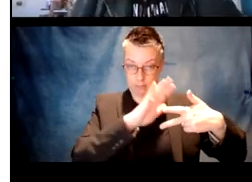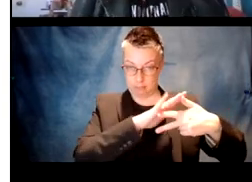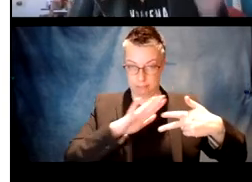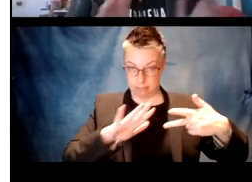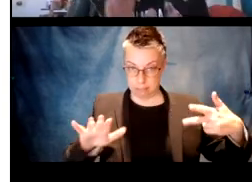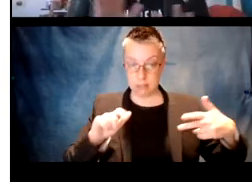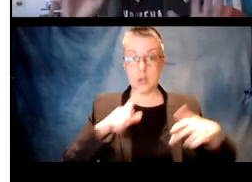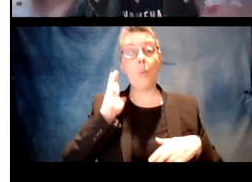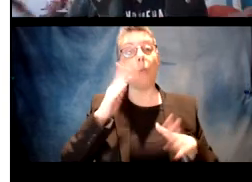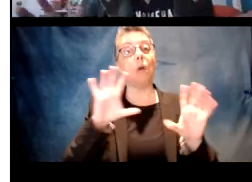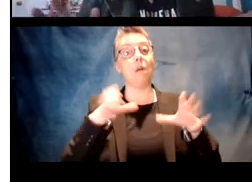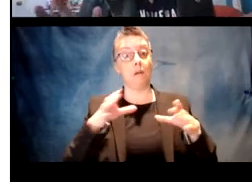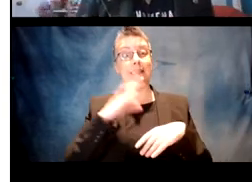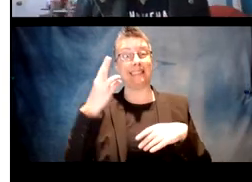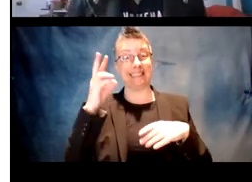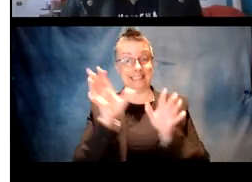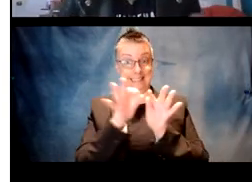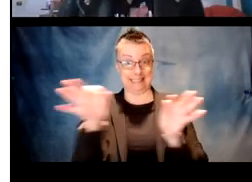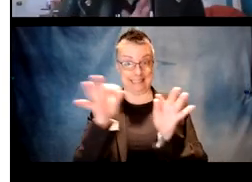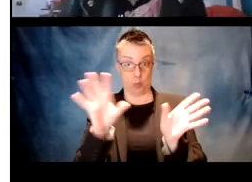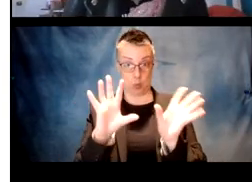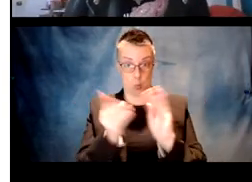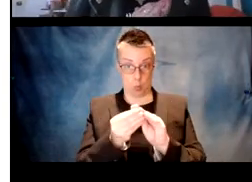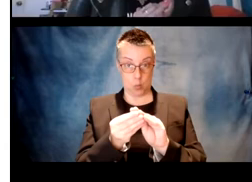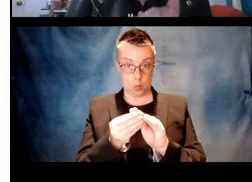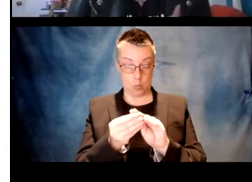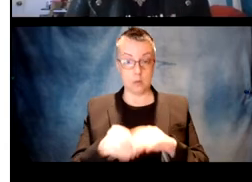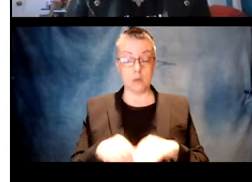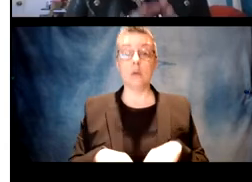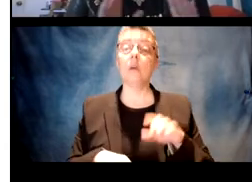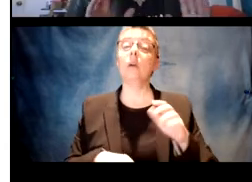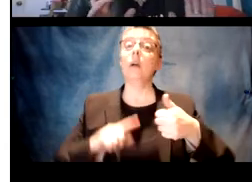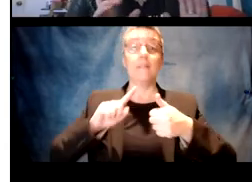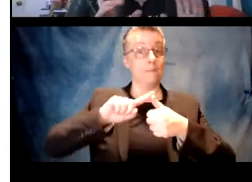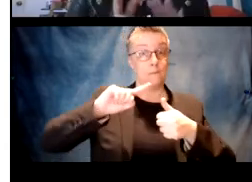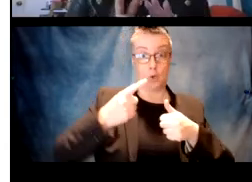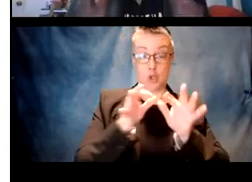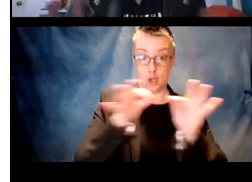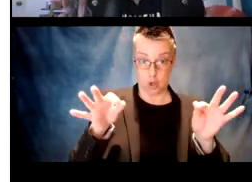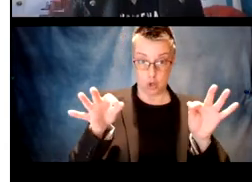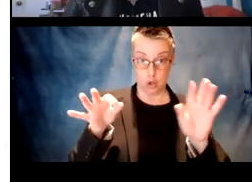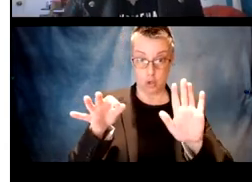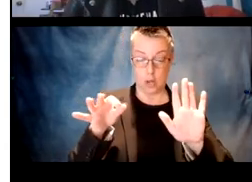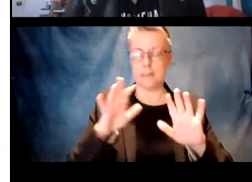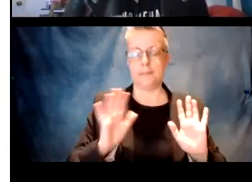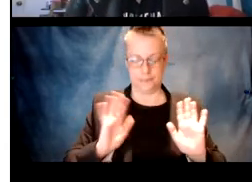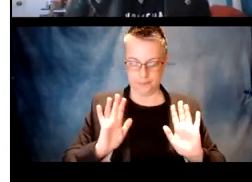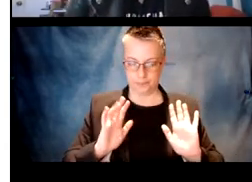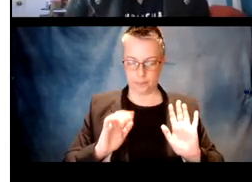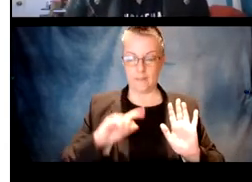over the three conditions, there are going to be 16 sentences total.